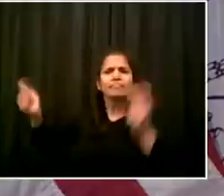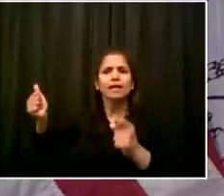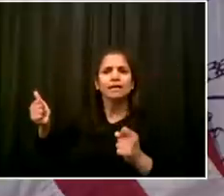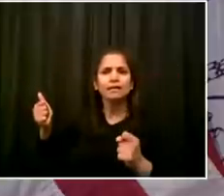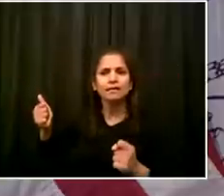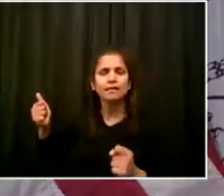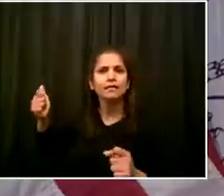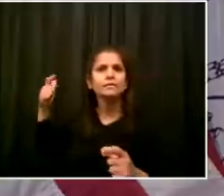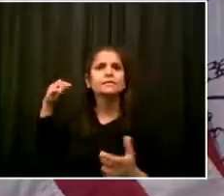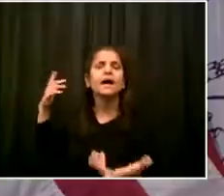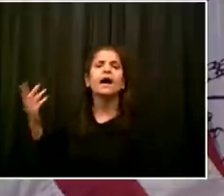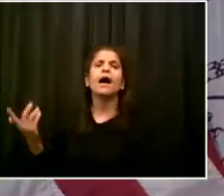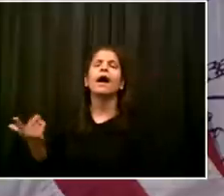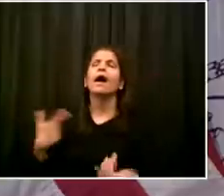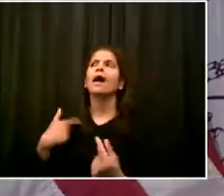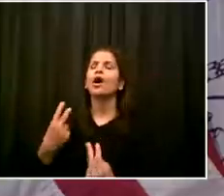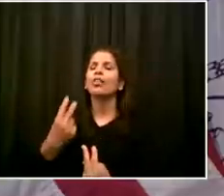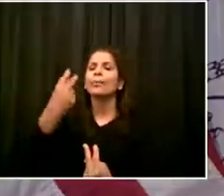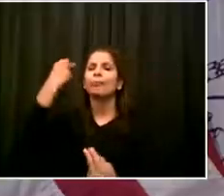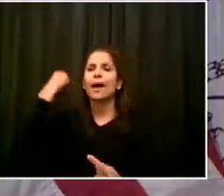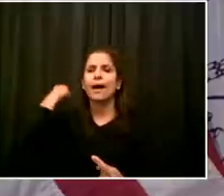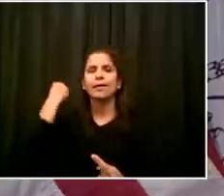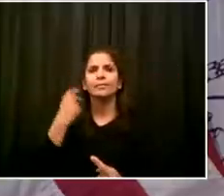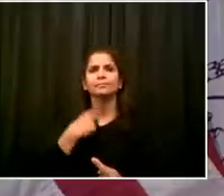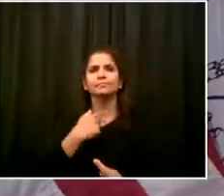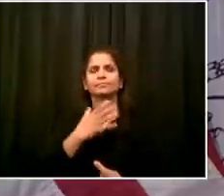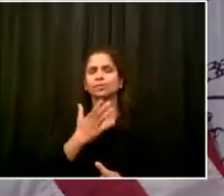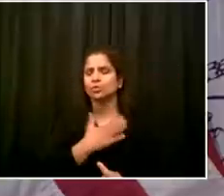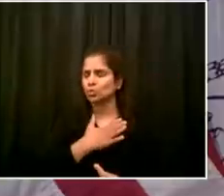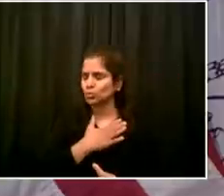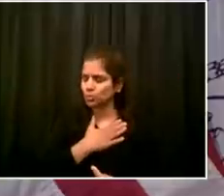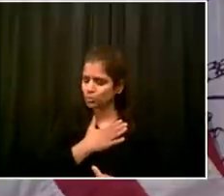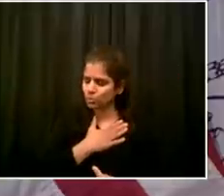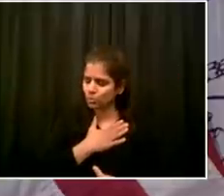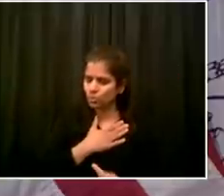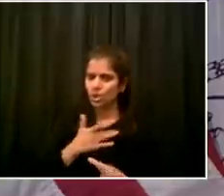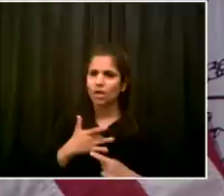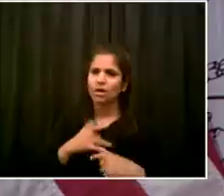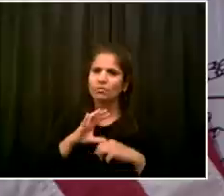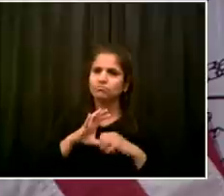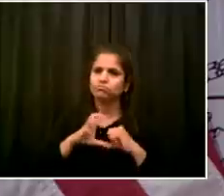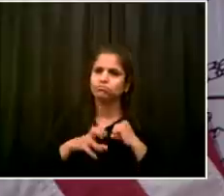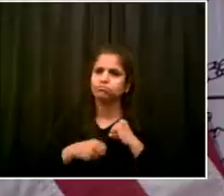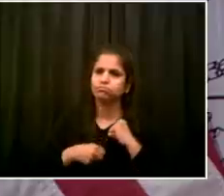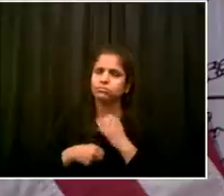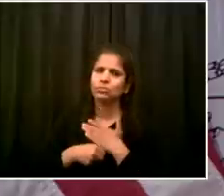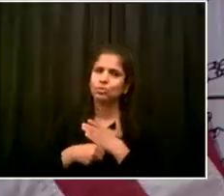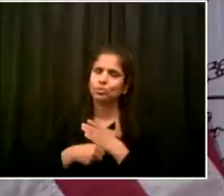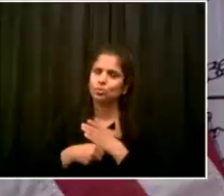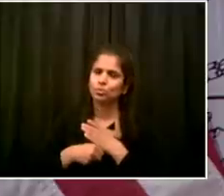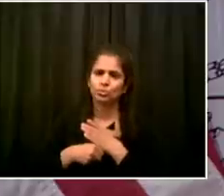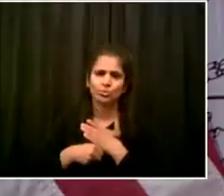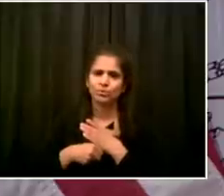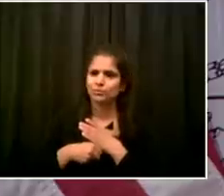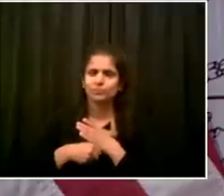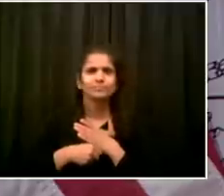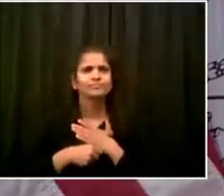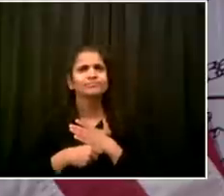then the things we know now, what we would have been able to do for people. It's horrible. And so,